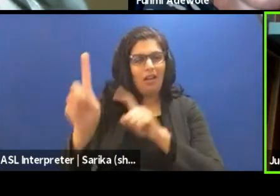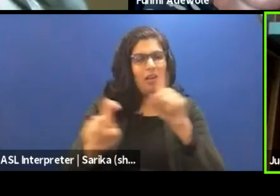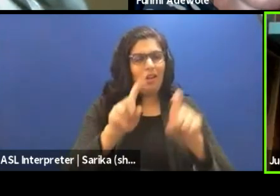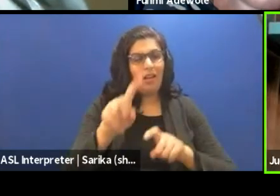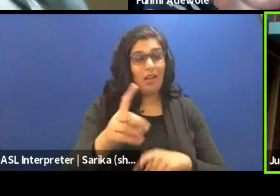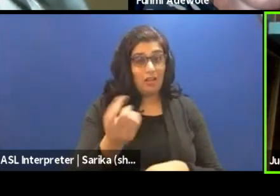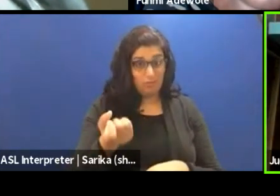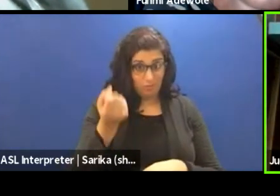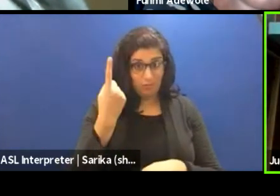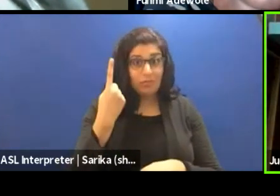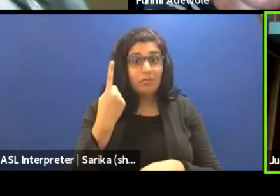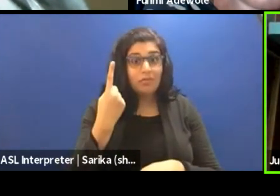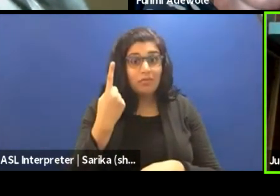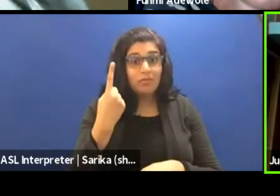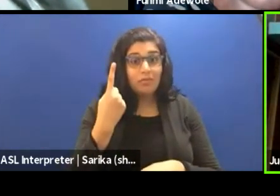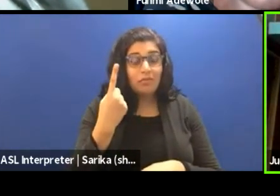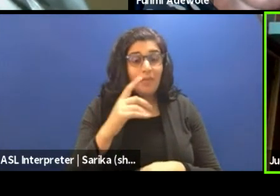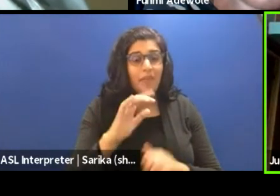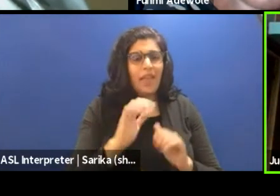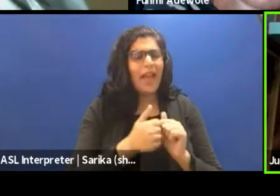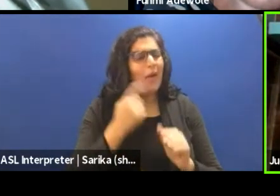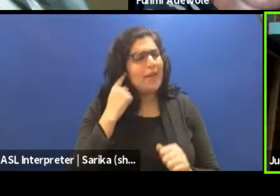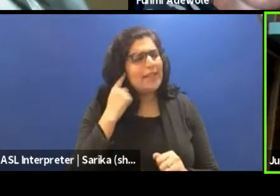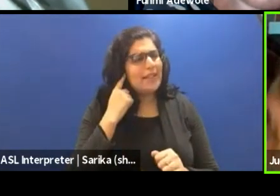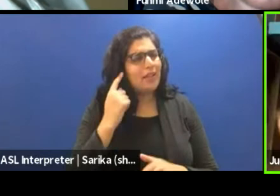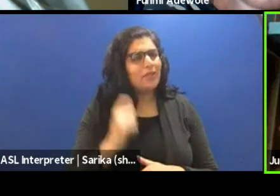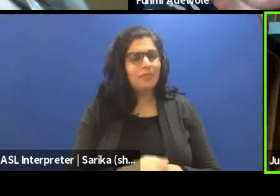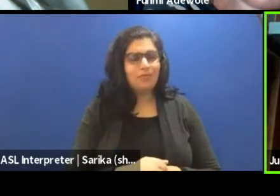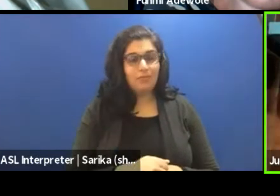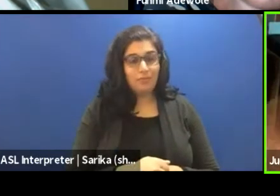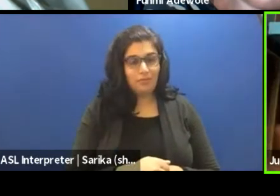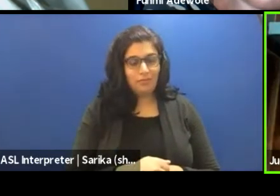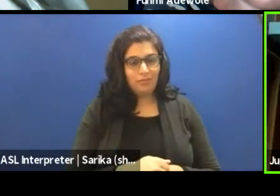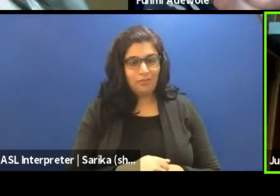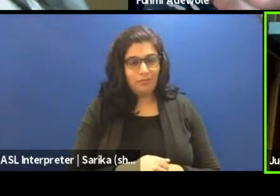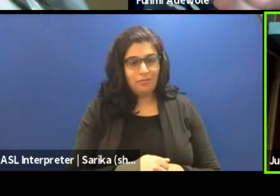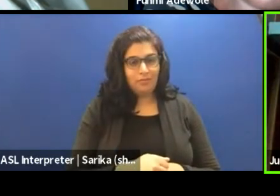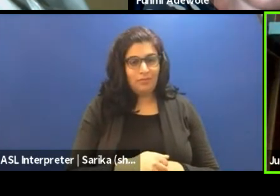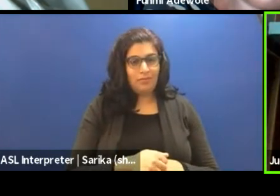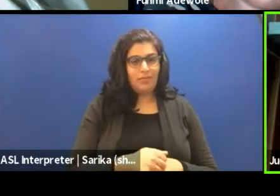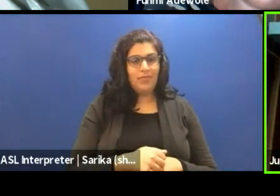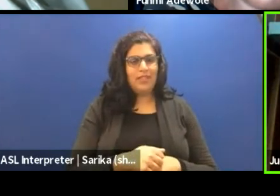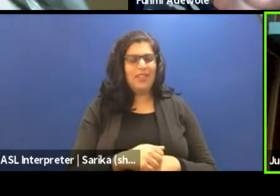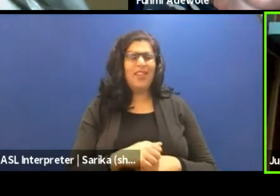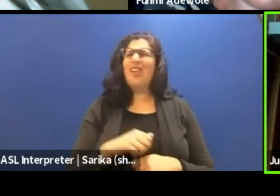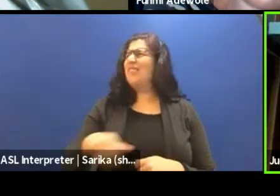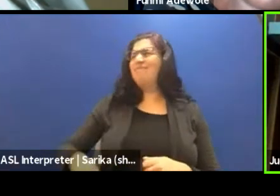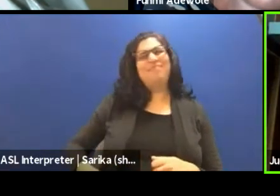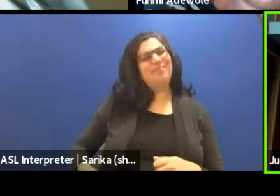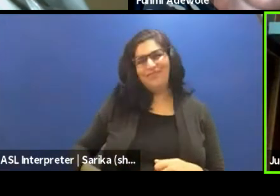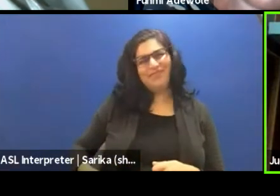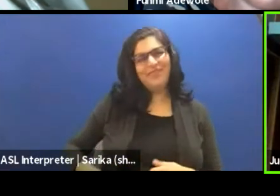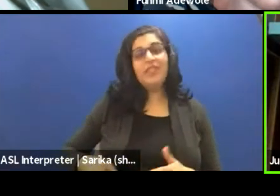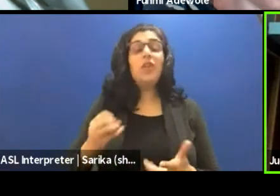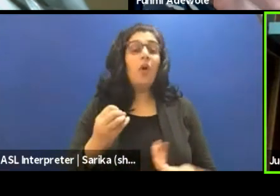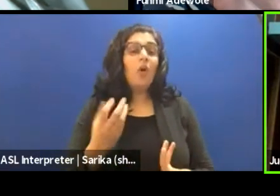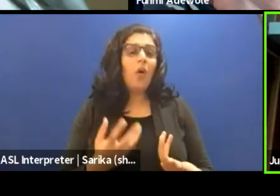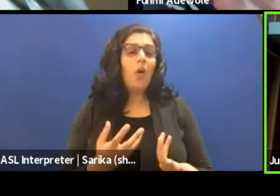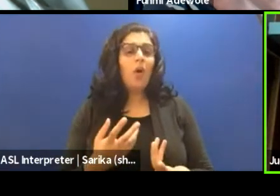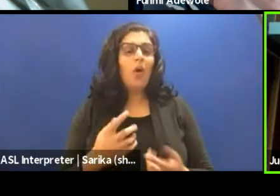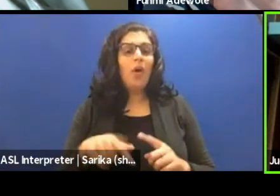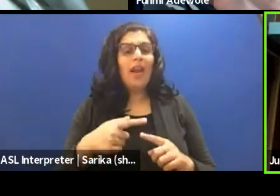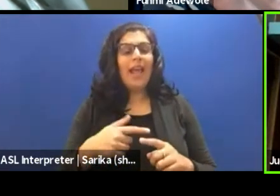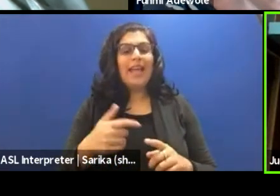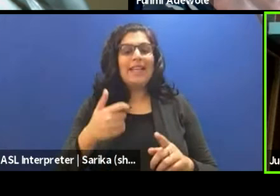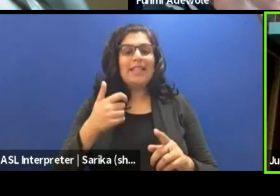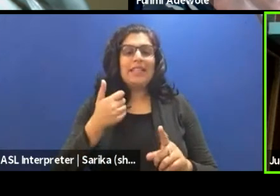idea we're trying to, did you, how did it sound? Do you, can you, you know, and then they say, well, you know, I think that. So when I say I self dramaturge, I